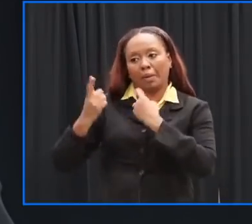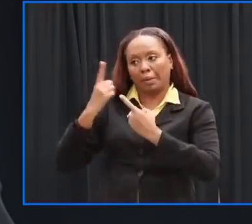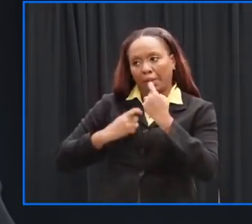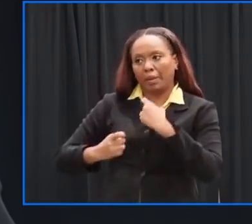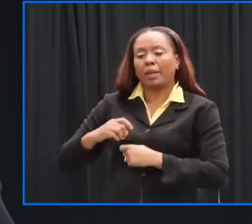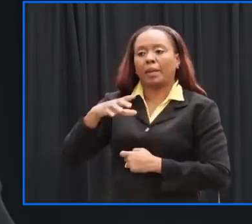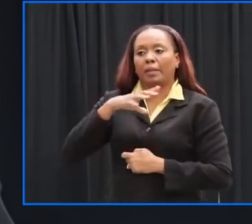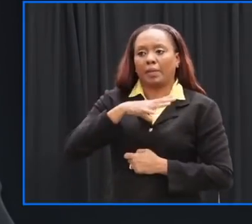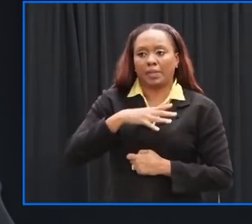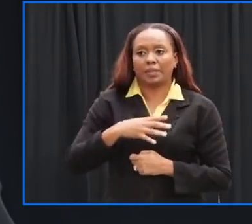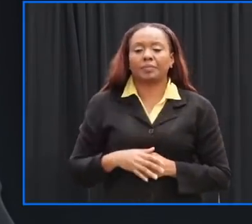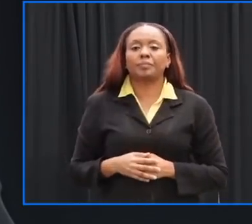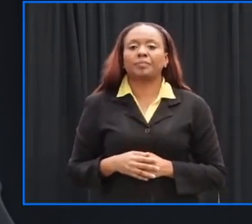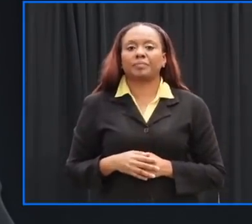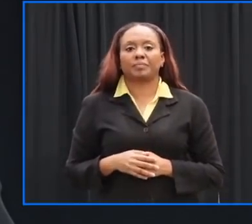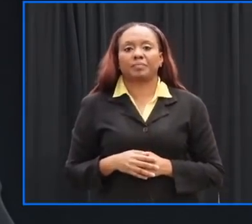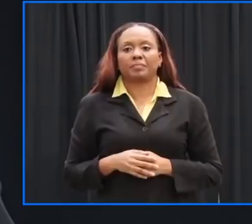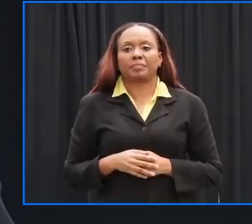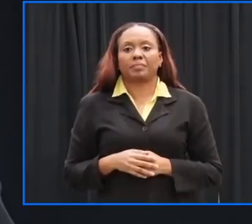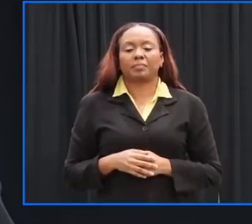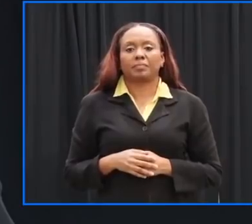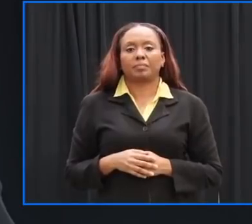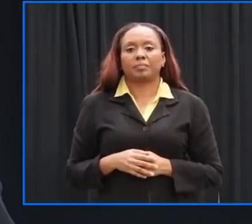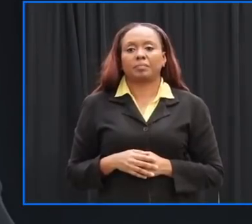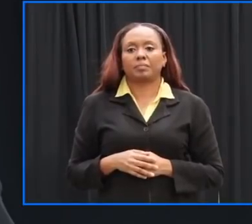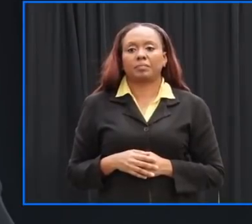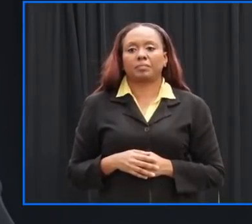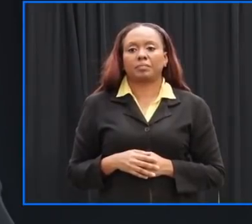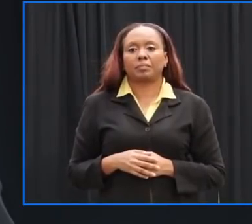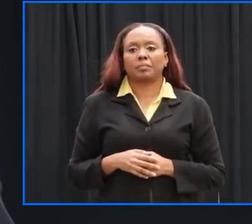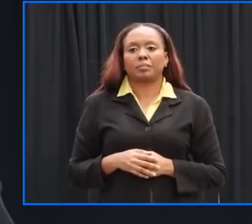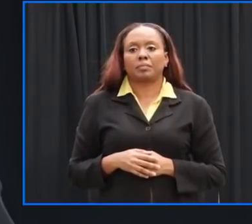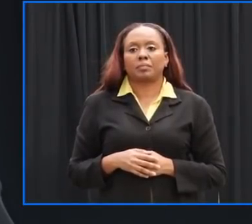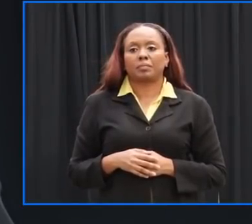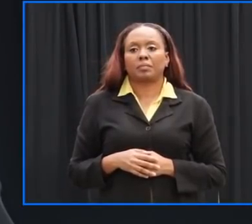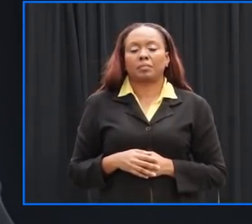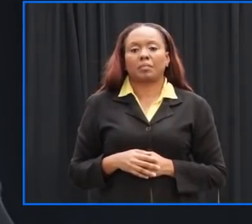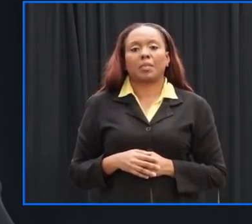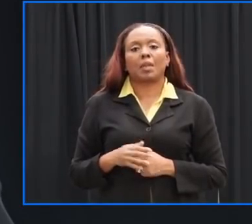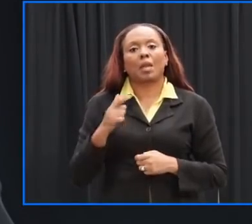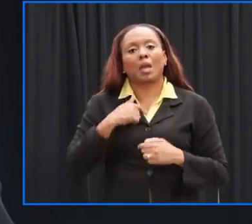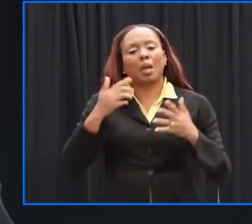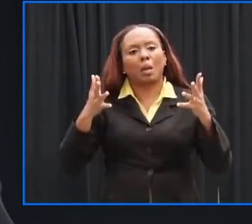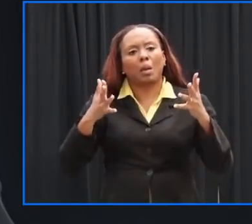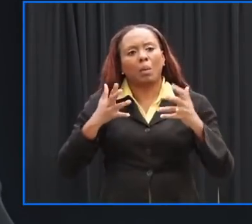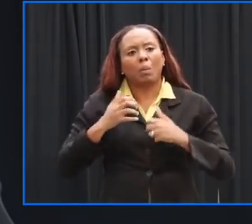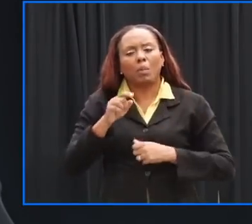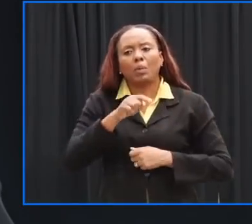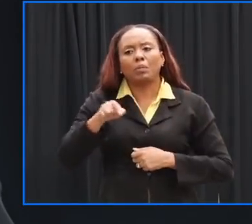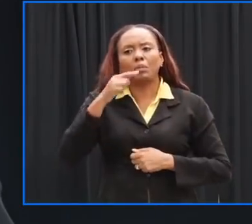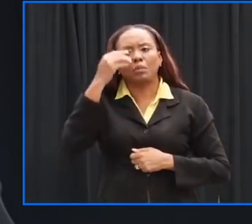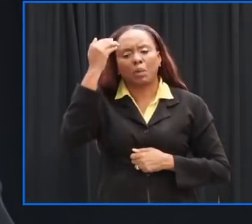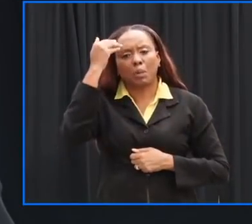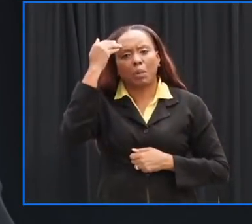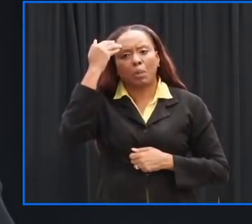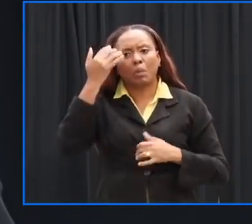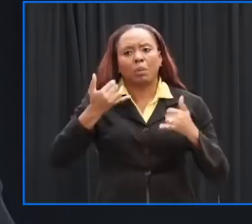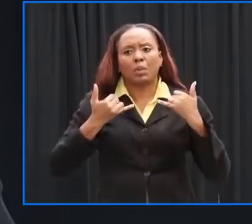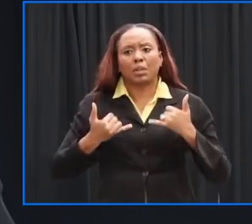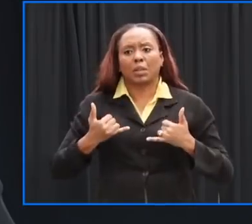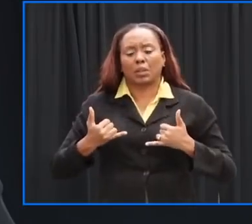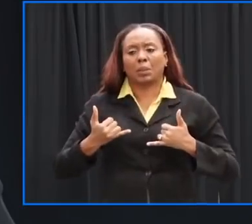able to do this can I emphasize brevity on the part of everyone because this is a